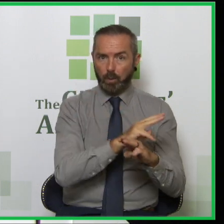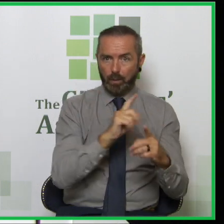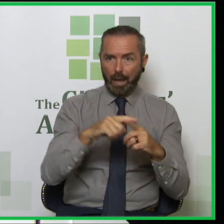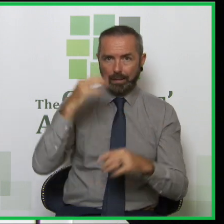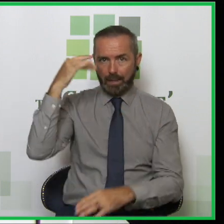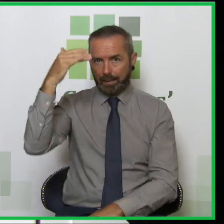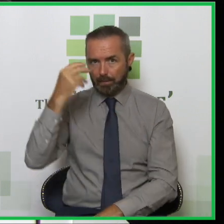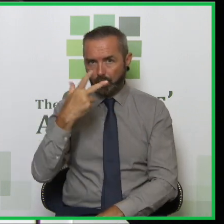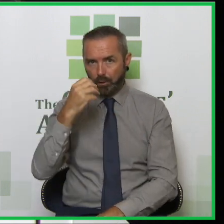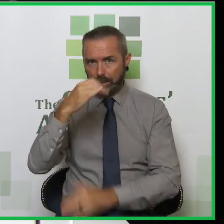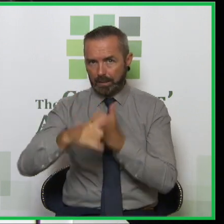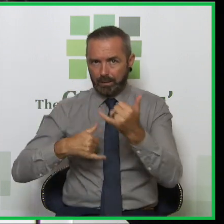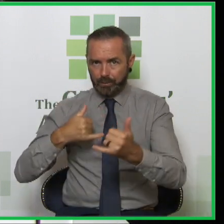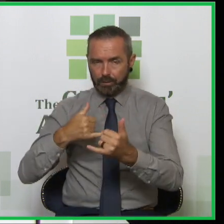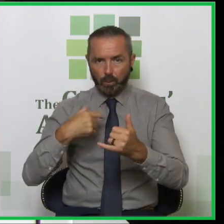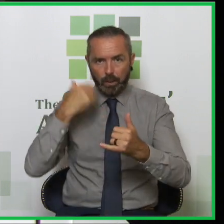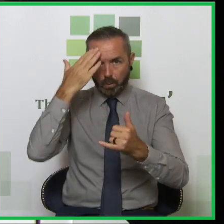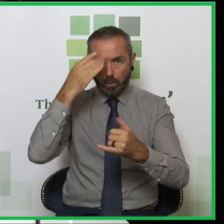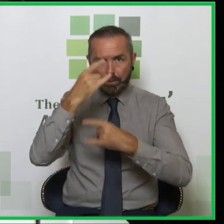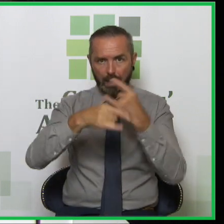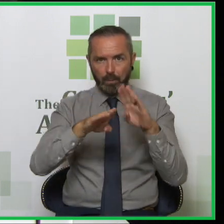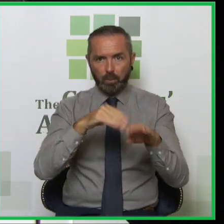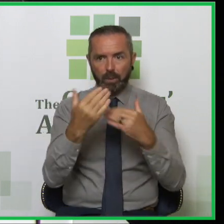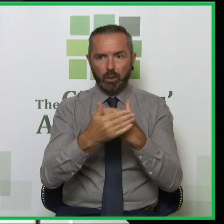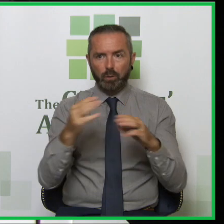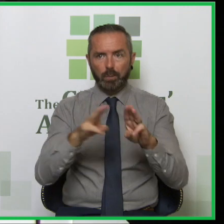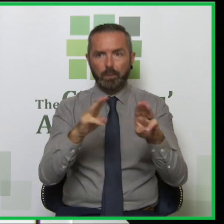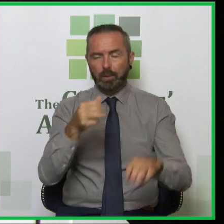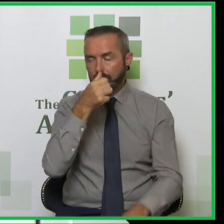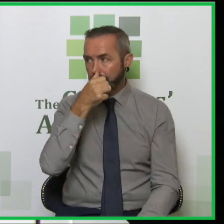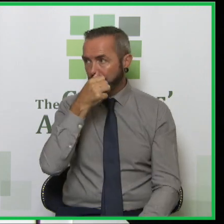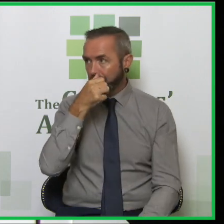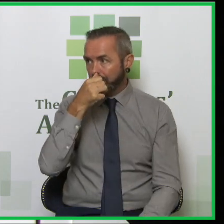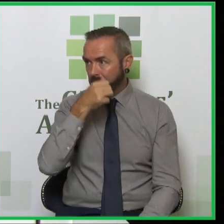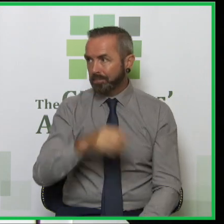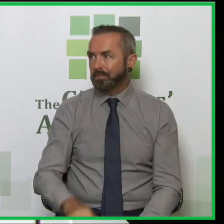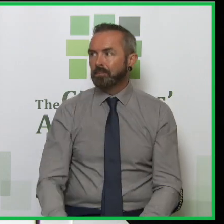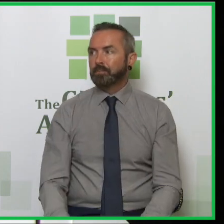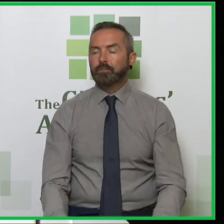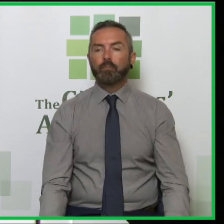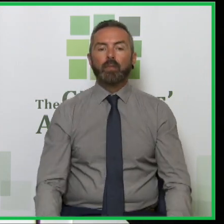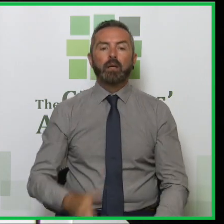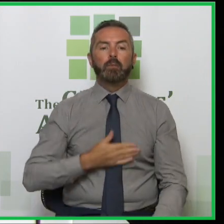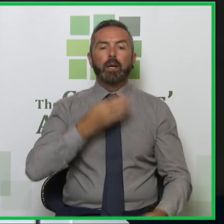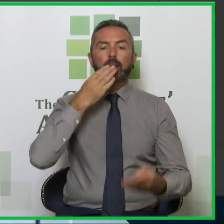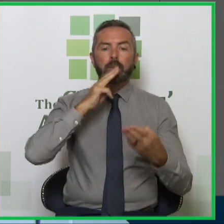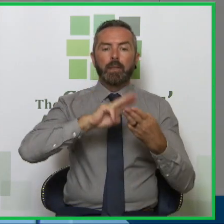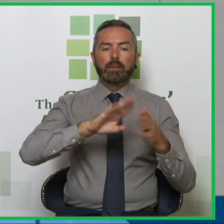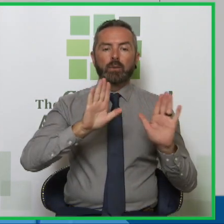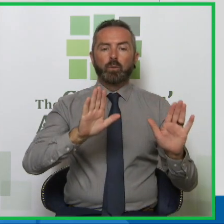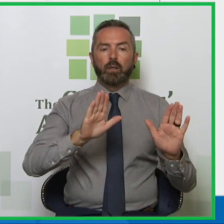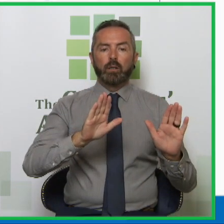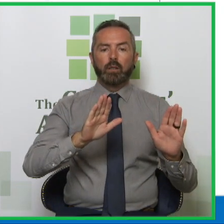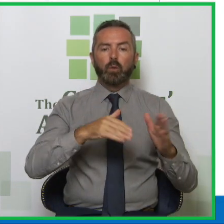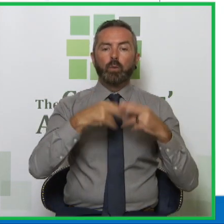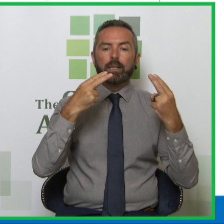academic for 30 years. This is what's happening with young people. So the message I'm giving here is that we need to have prevention